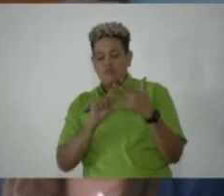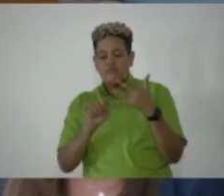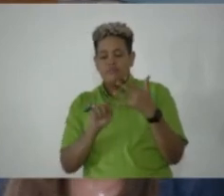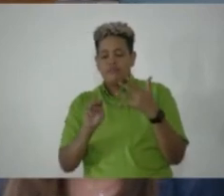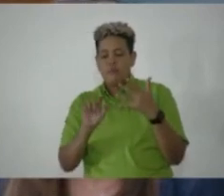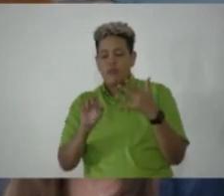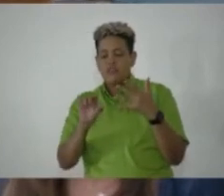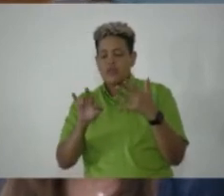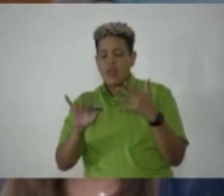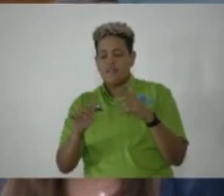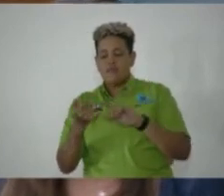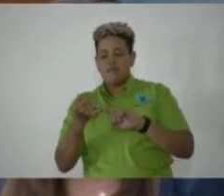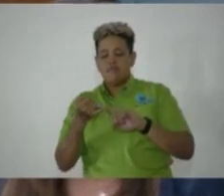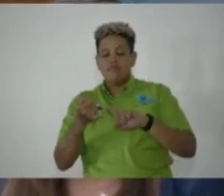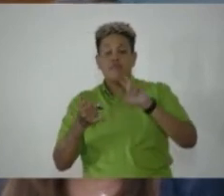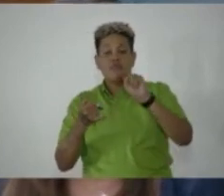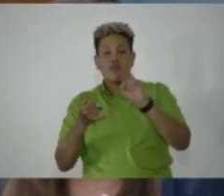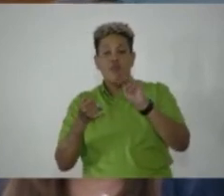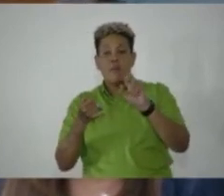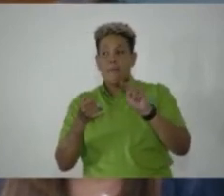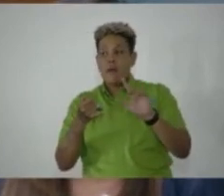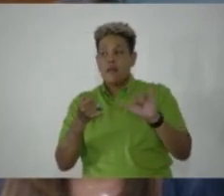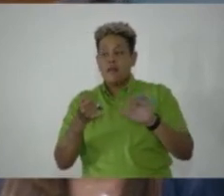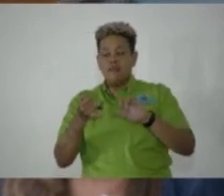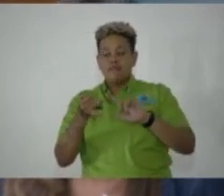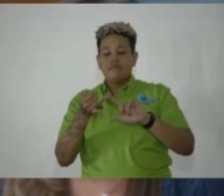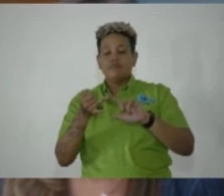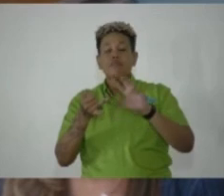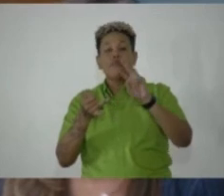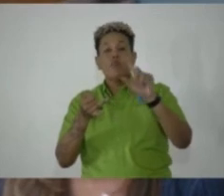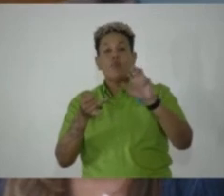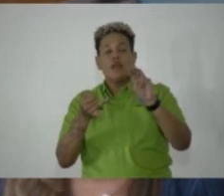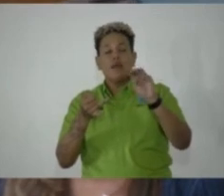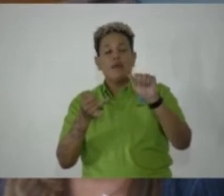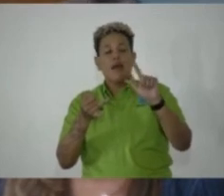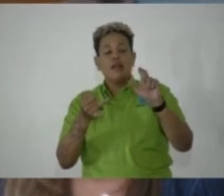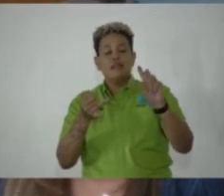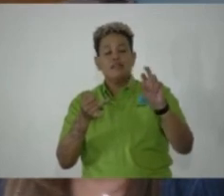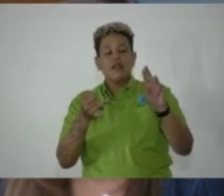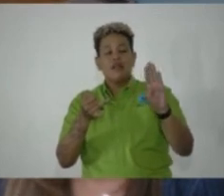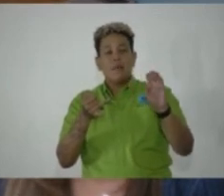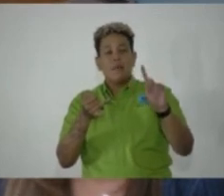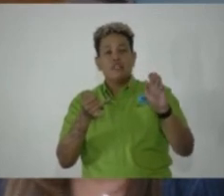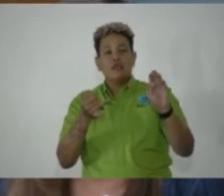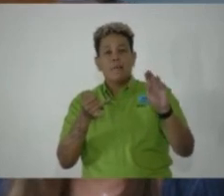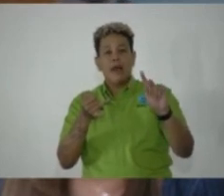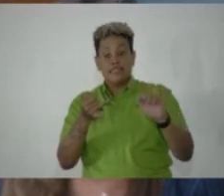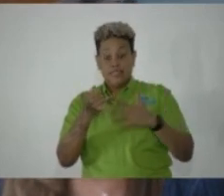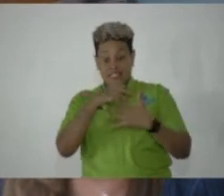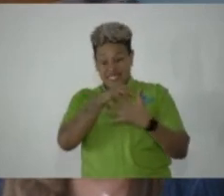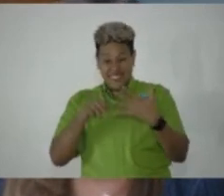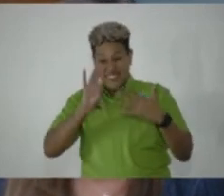Marcus Messiah Garvey, Norman Washington Manley, and William Alexander Bustamante. These